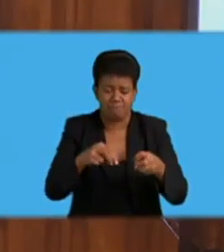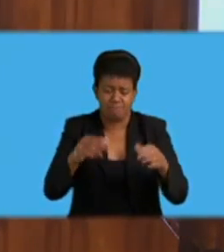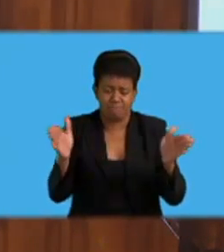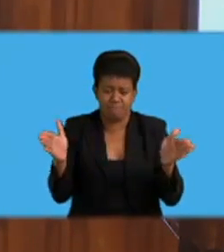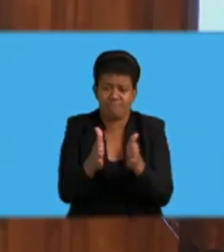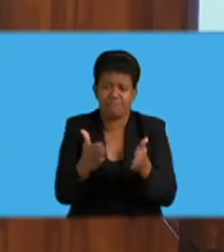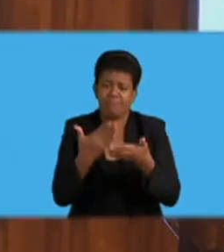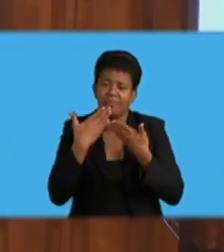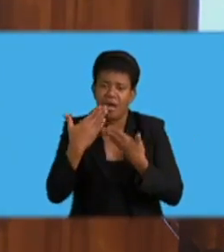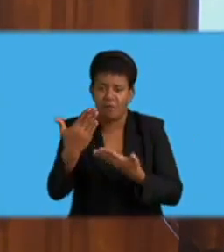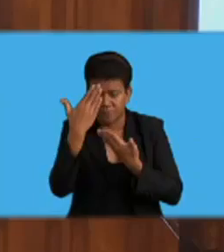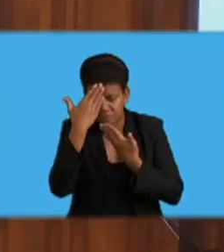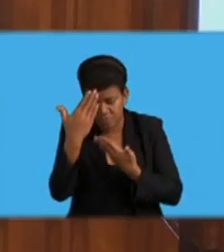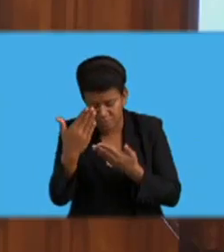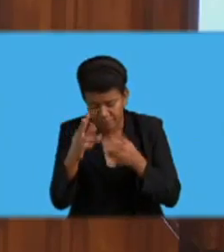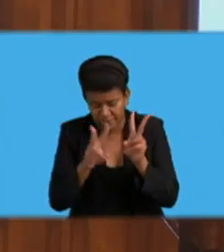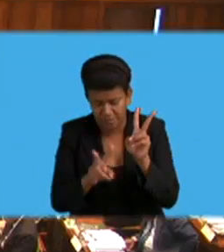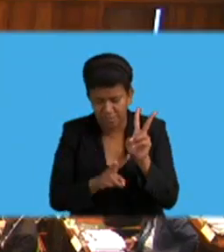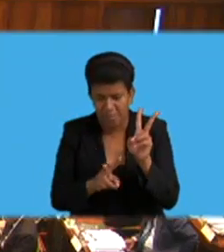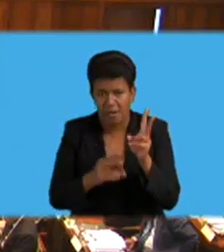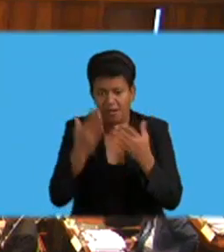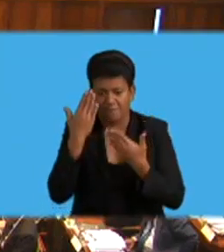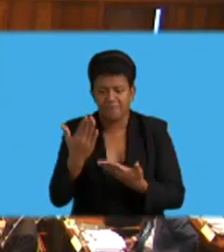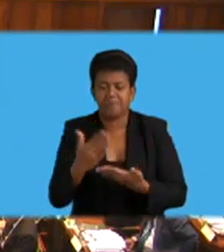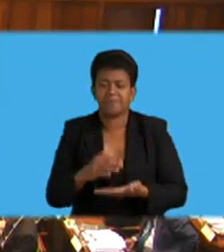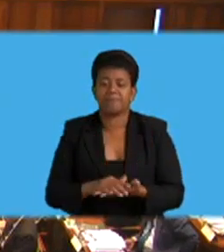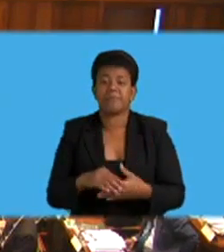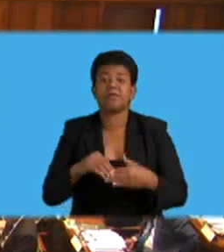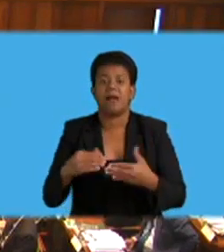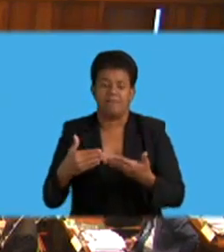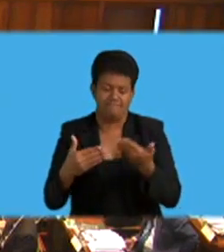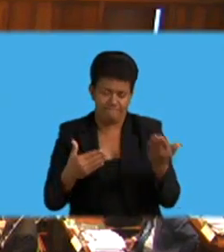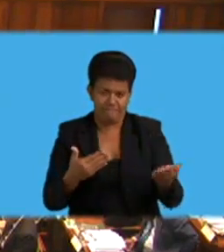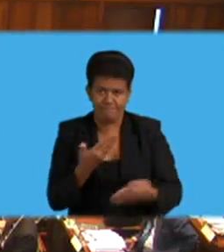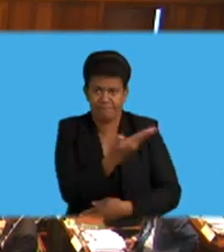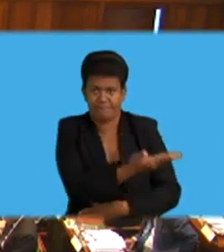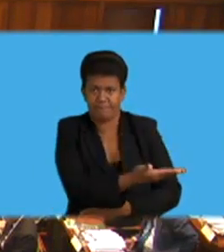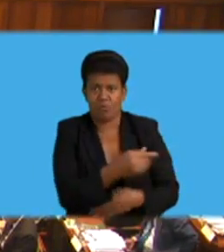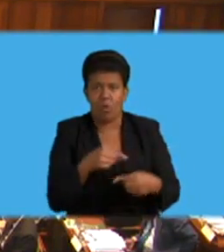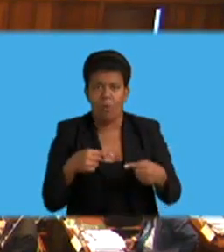you, Honorable Minister. I now call on the Leader of the Opposition. Thank